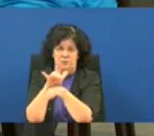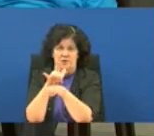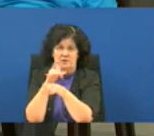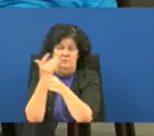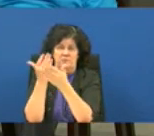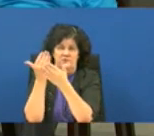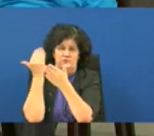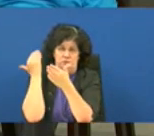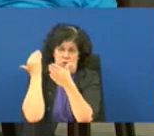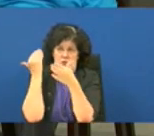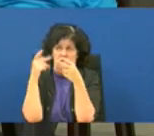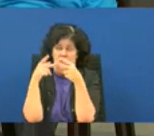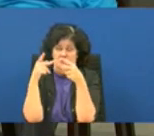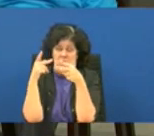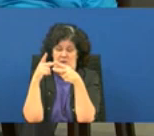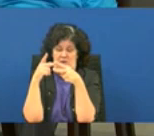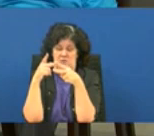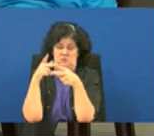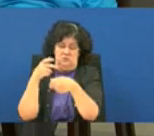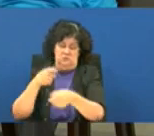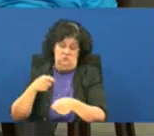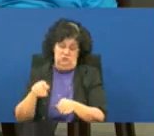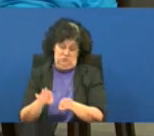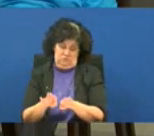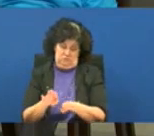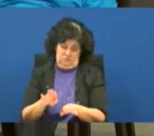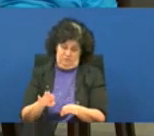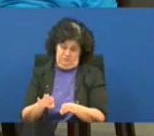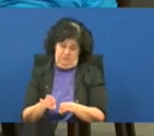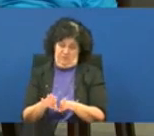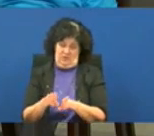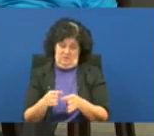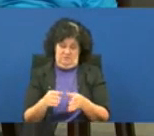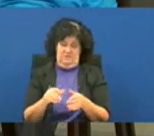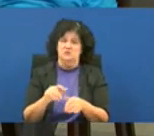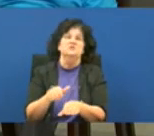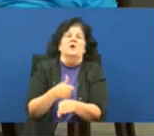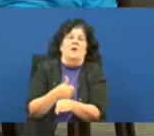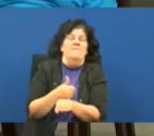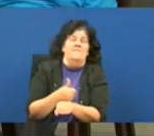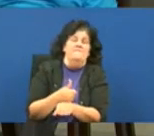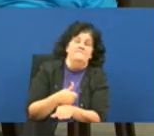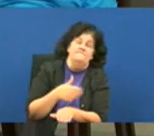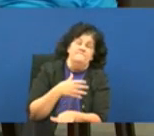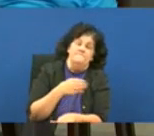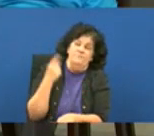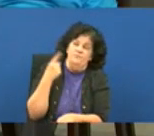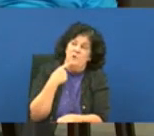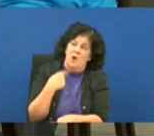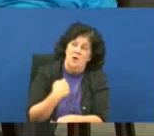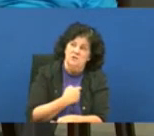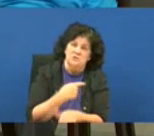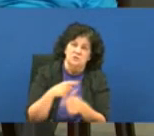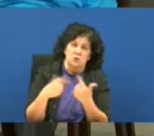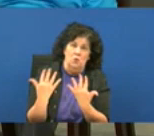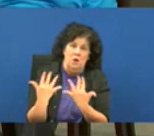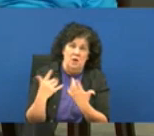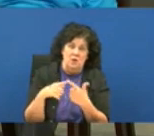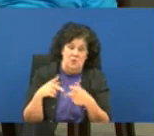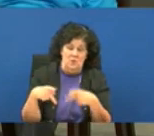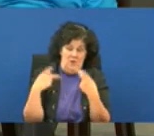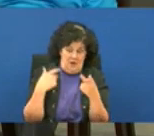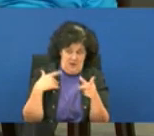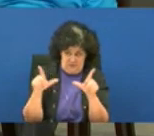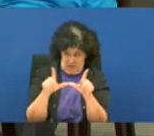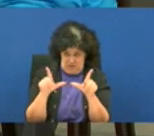the facility even broke ground and what we were told was to wait until our provider had a license